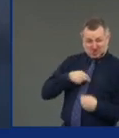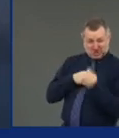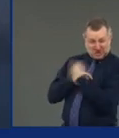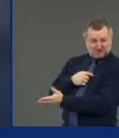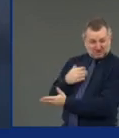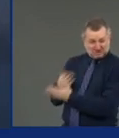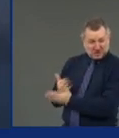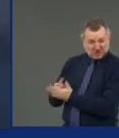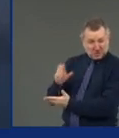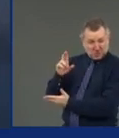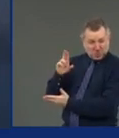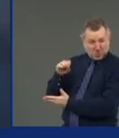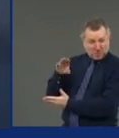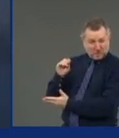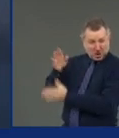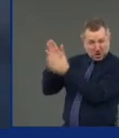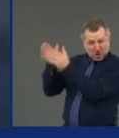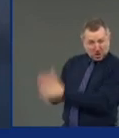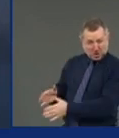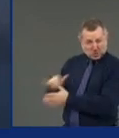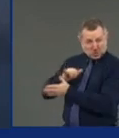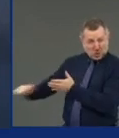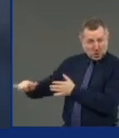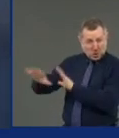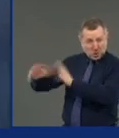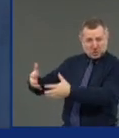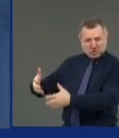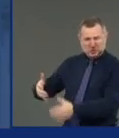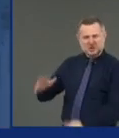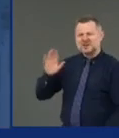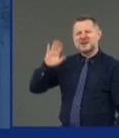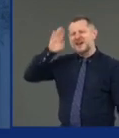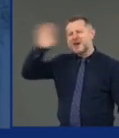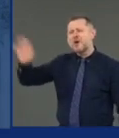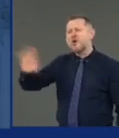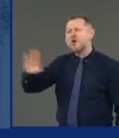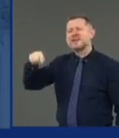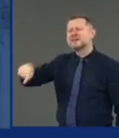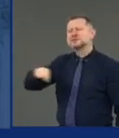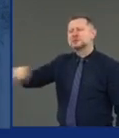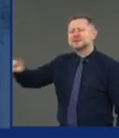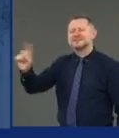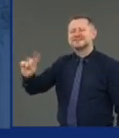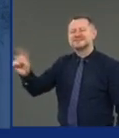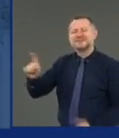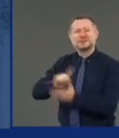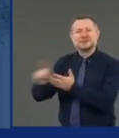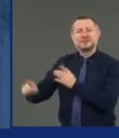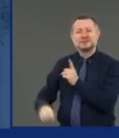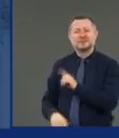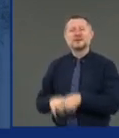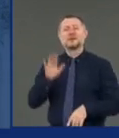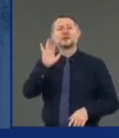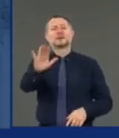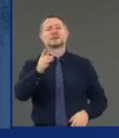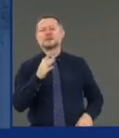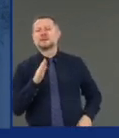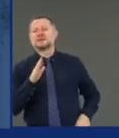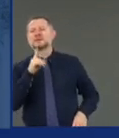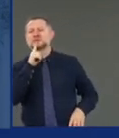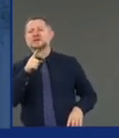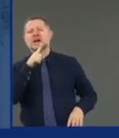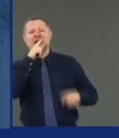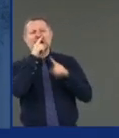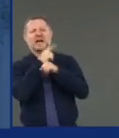York? Hello, not this week. First of all, this is really an ugly, ugly